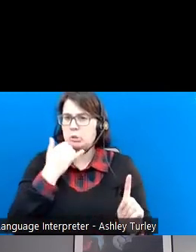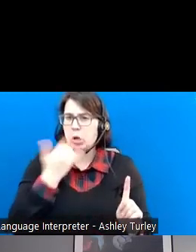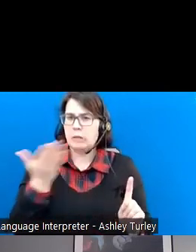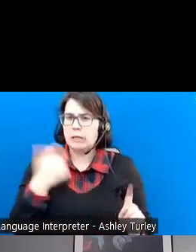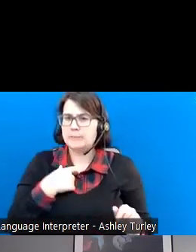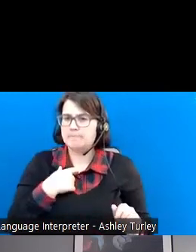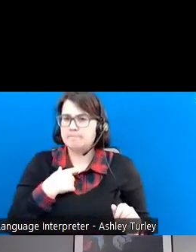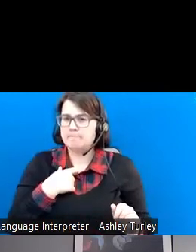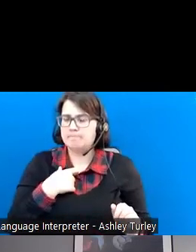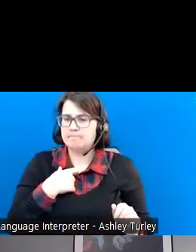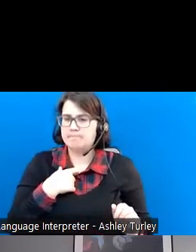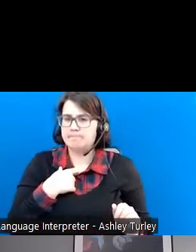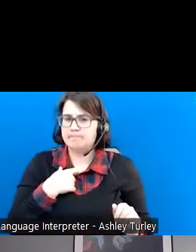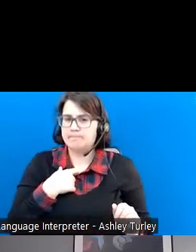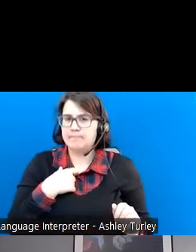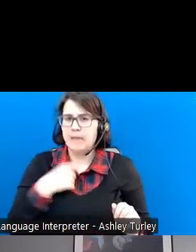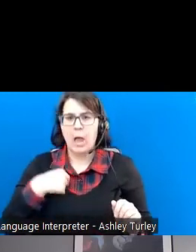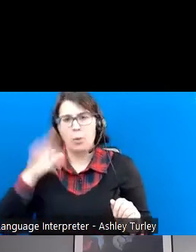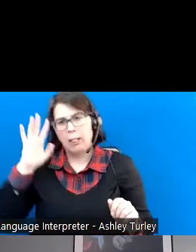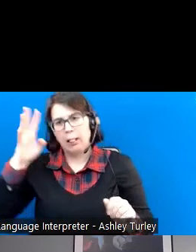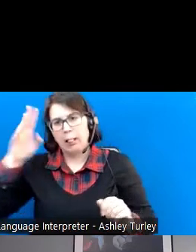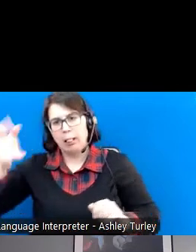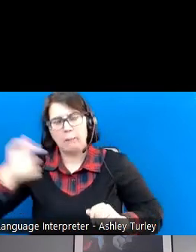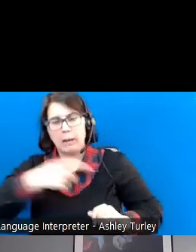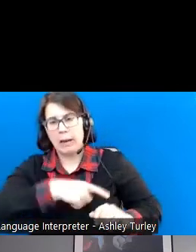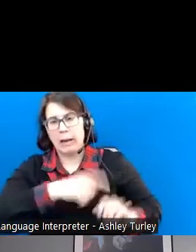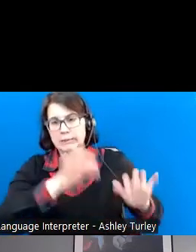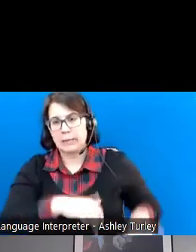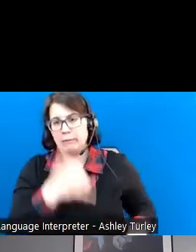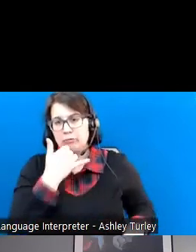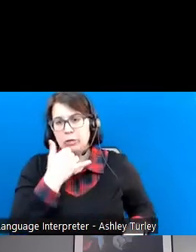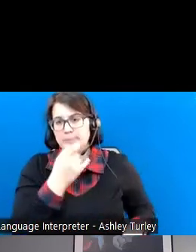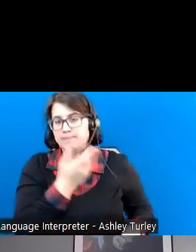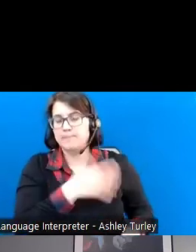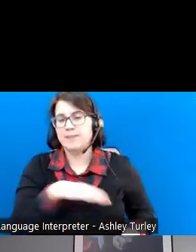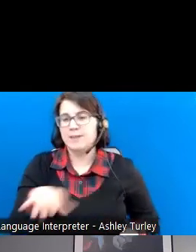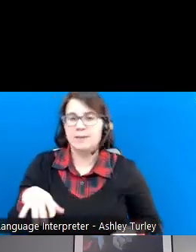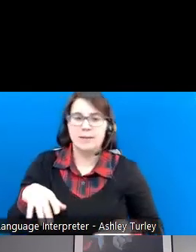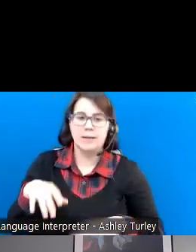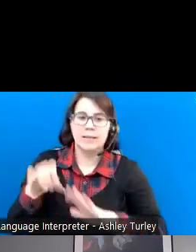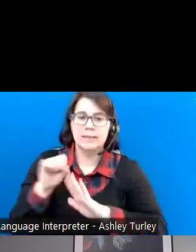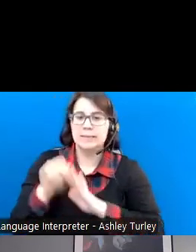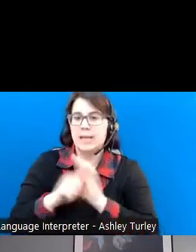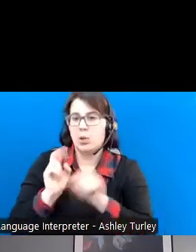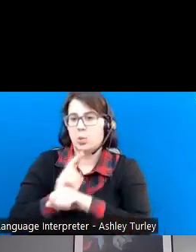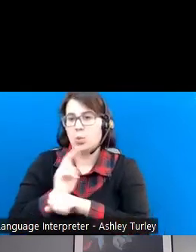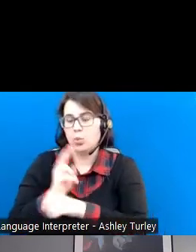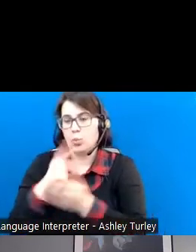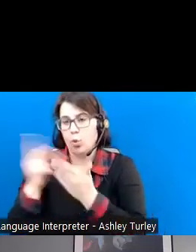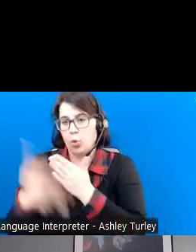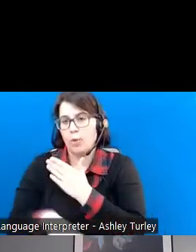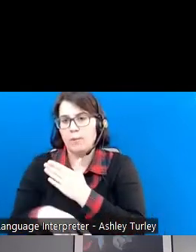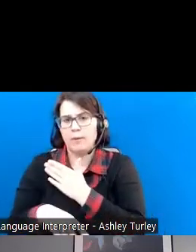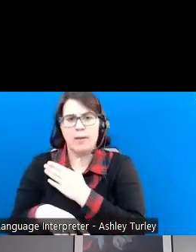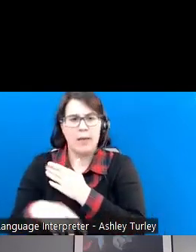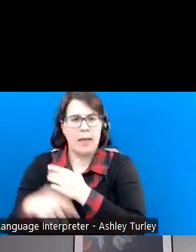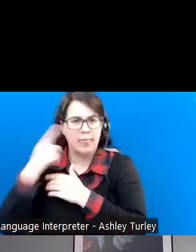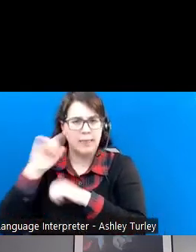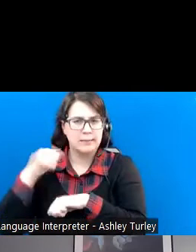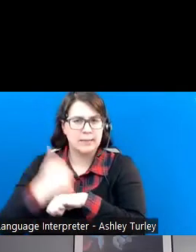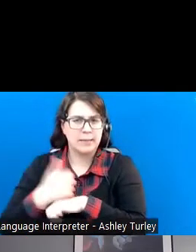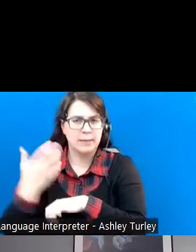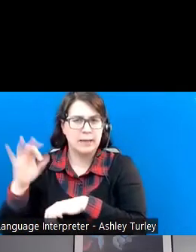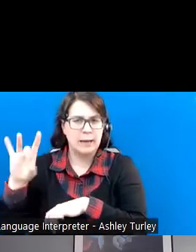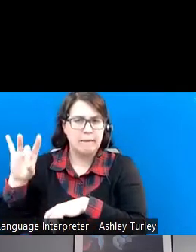So I'm going to ad-lib here a little bit. It looks like I messed up on this slide. Basically, the State Use Program is a program that was, I think, developed in 1984.